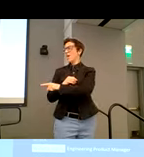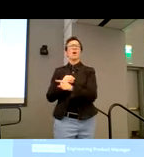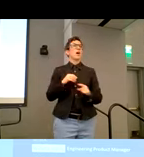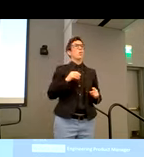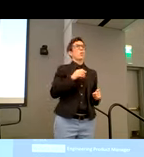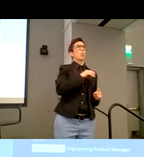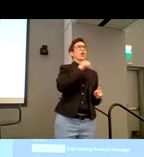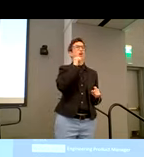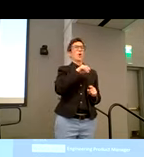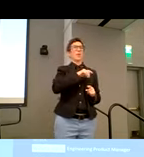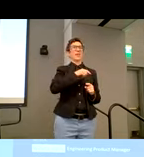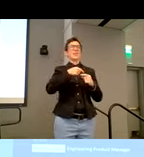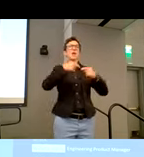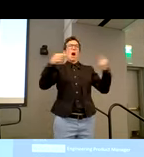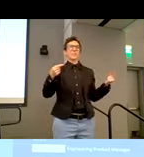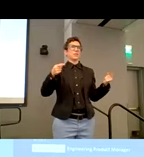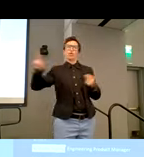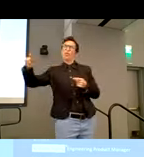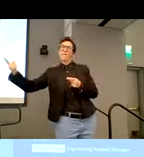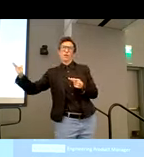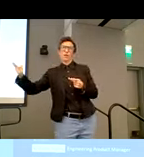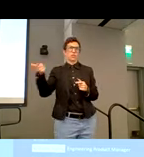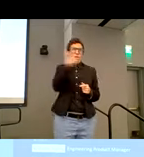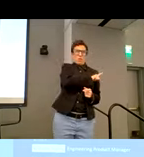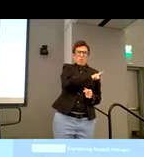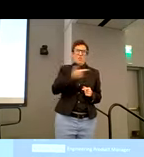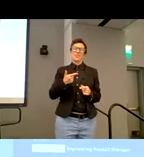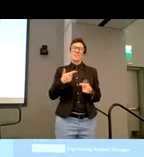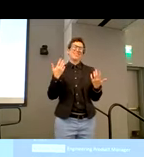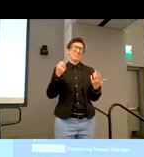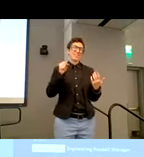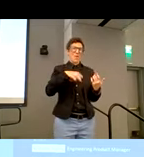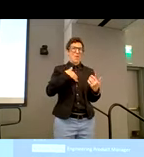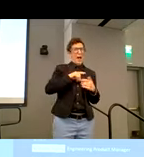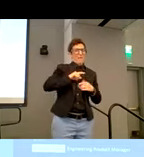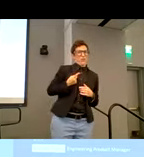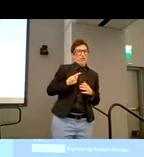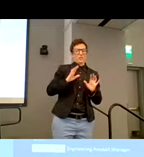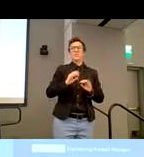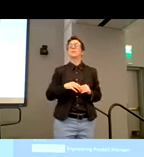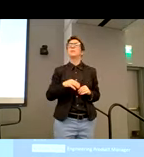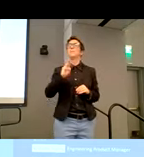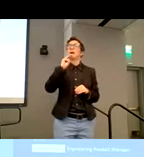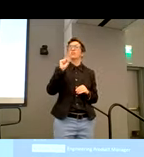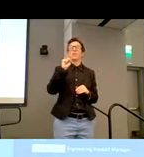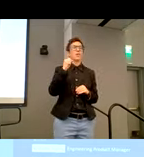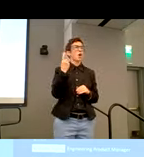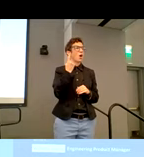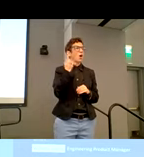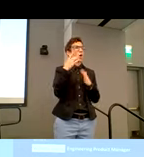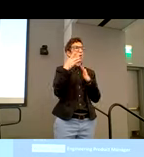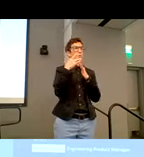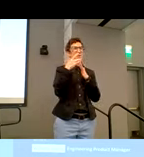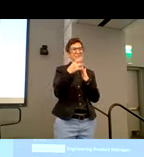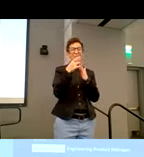reverse order. Okay. We got to have some fun on a Thursday after all. Microsoft always leads. And